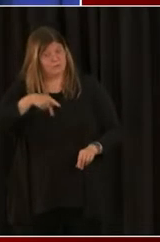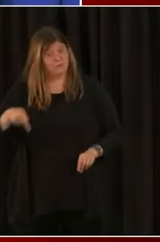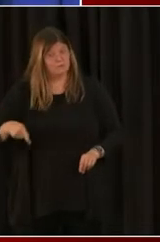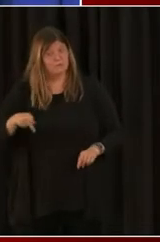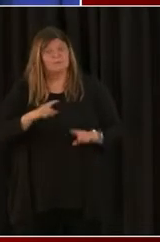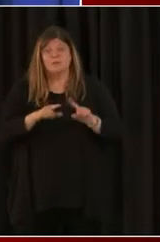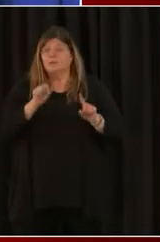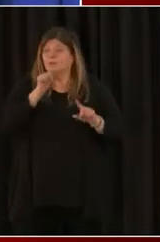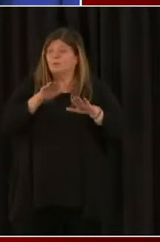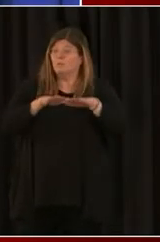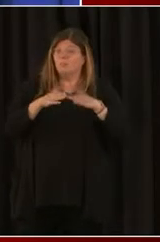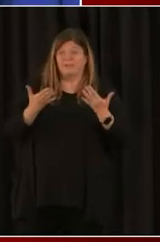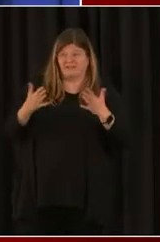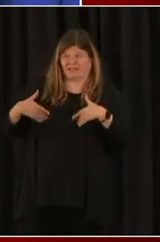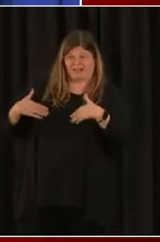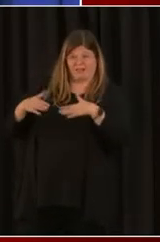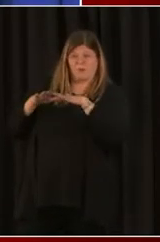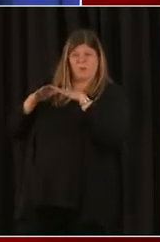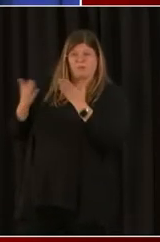just yet?